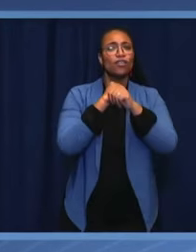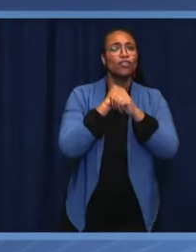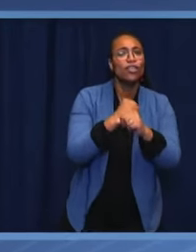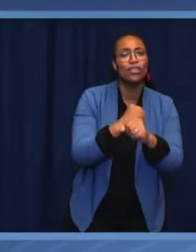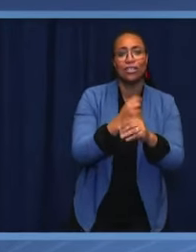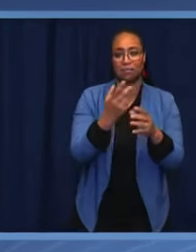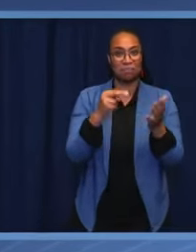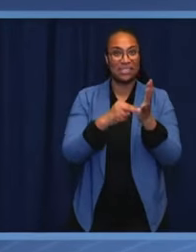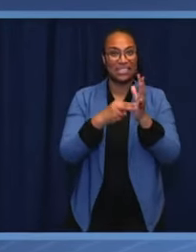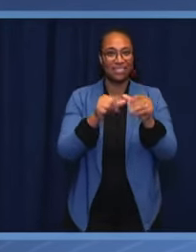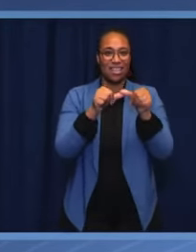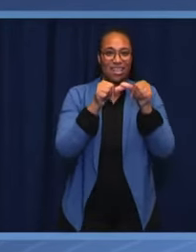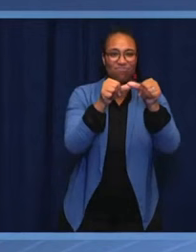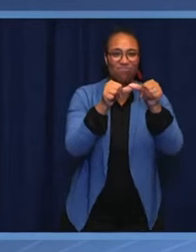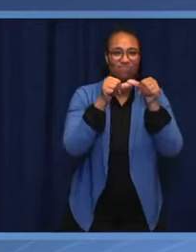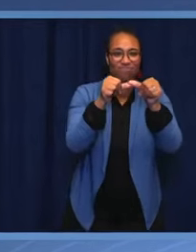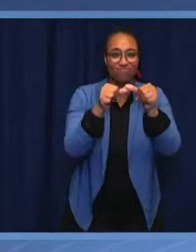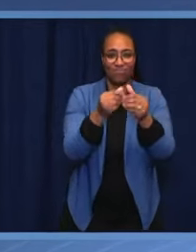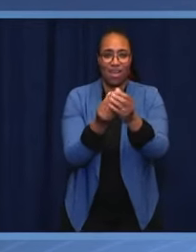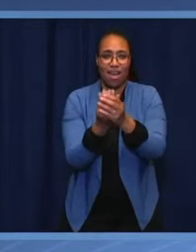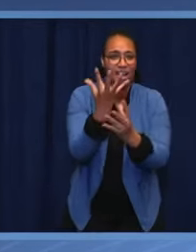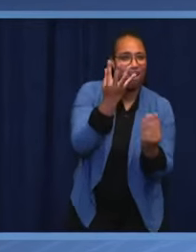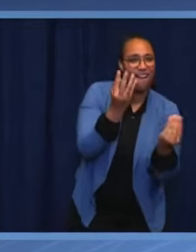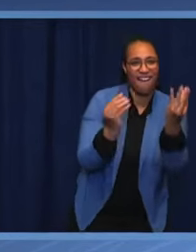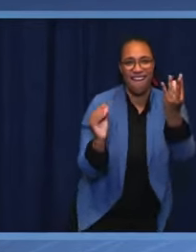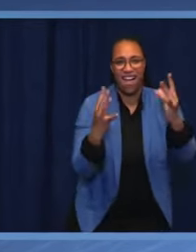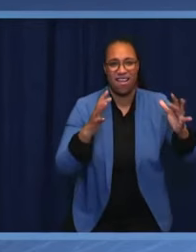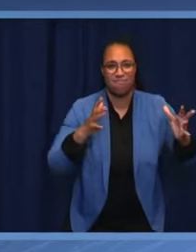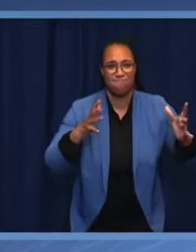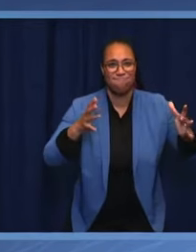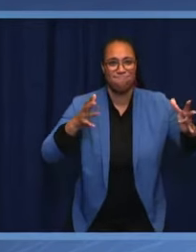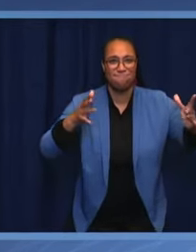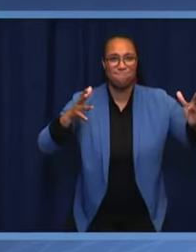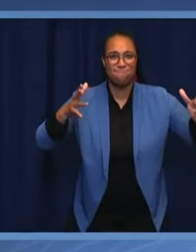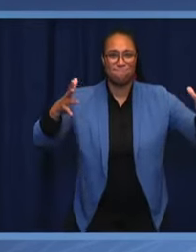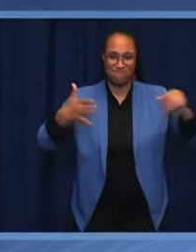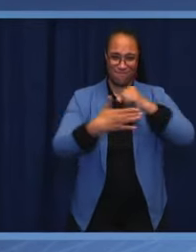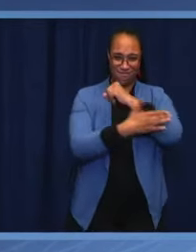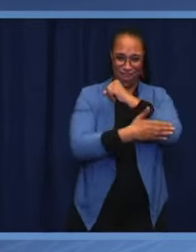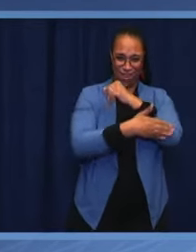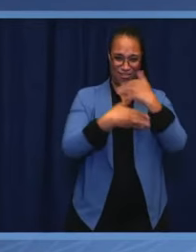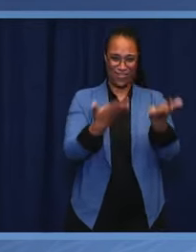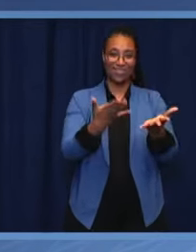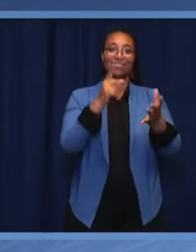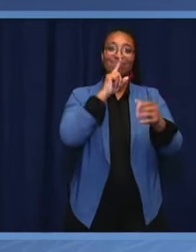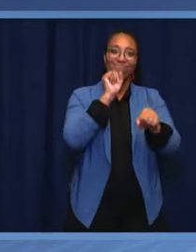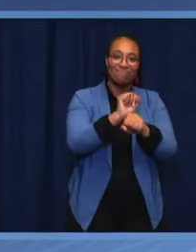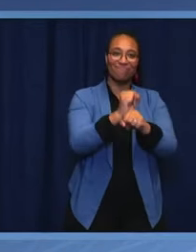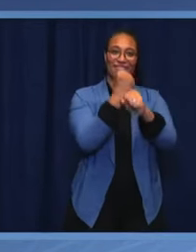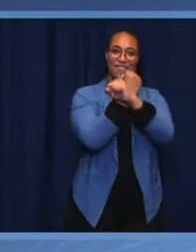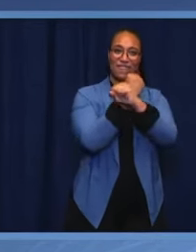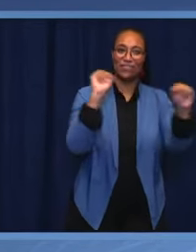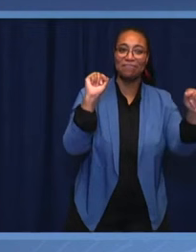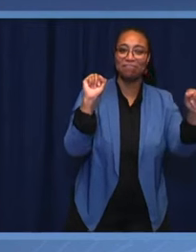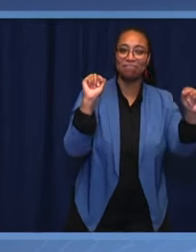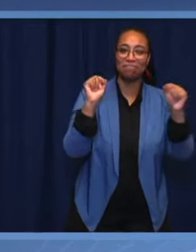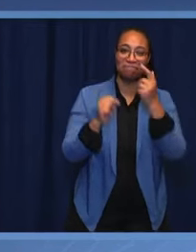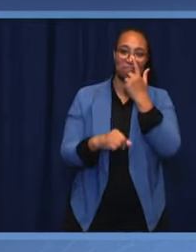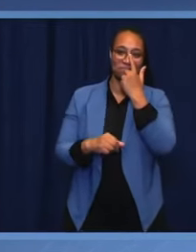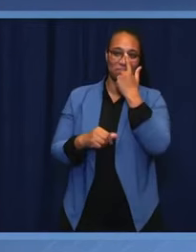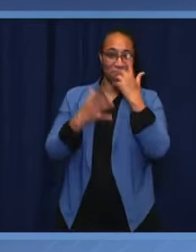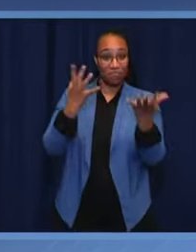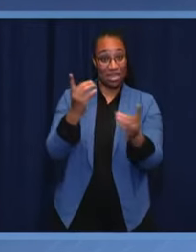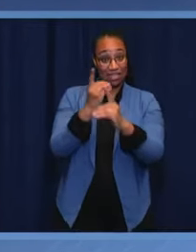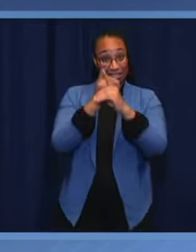generations. Democracy delivers the freedom to choose your own path. Democracy delivers freedom,